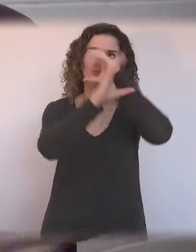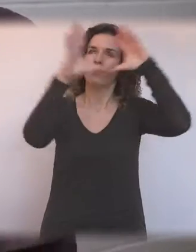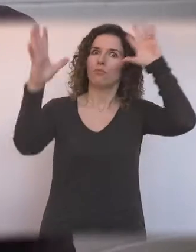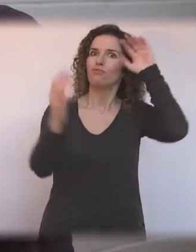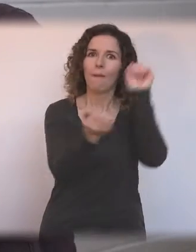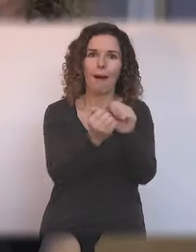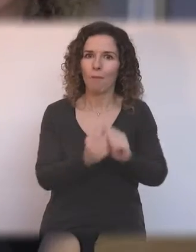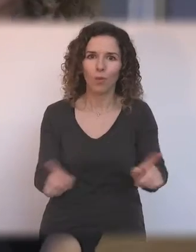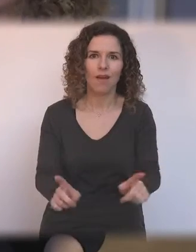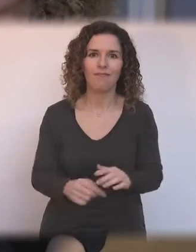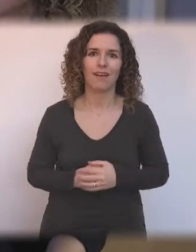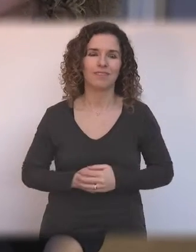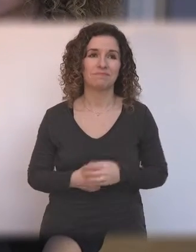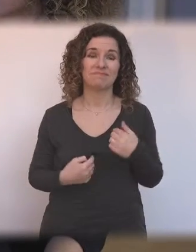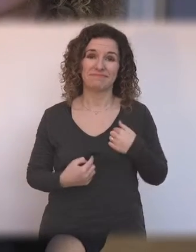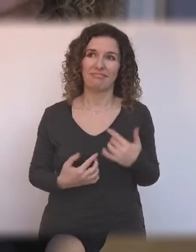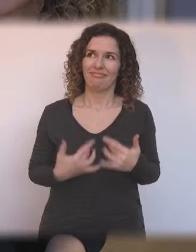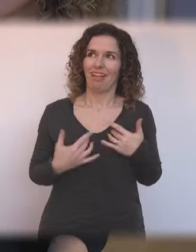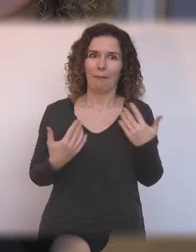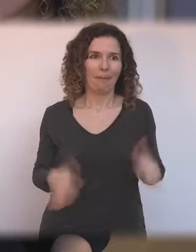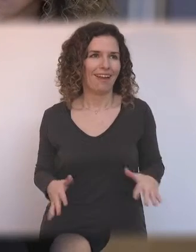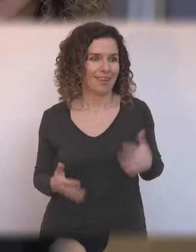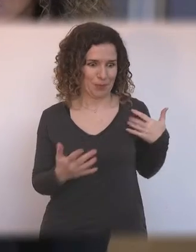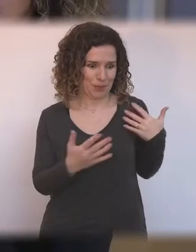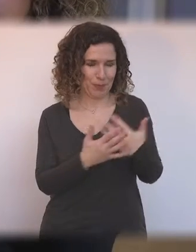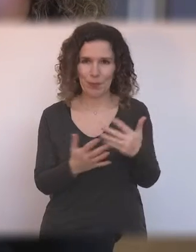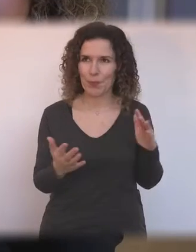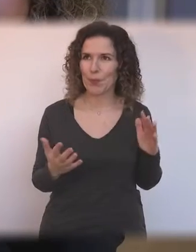remember, whatever it is. I think it's been really exciting. Yeah.